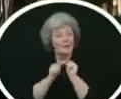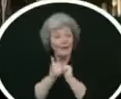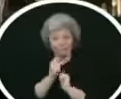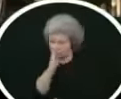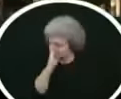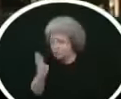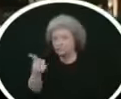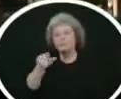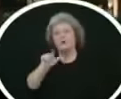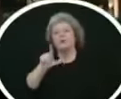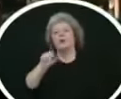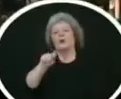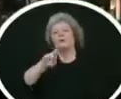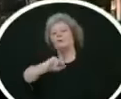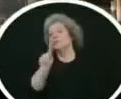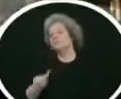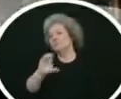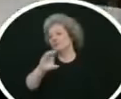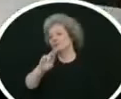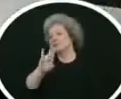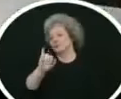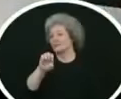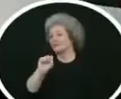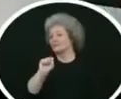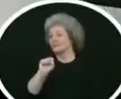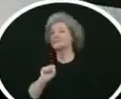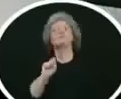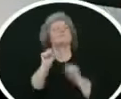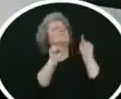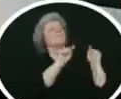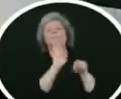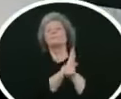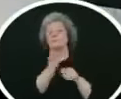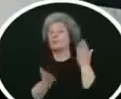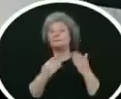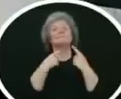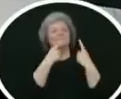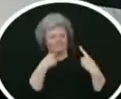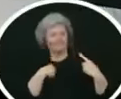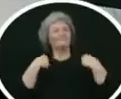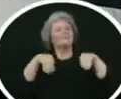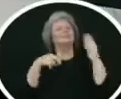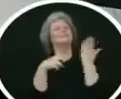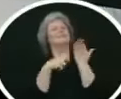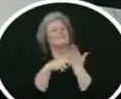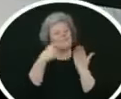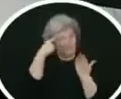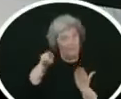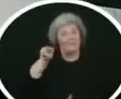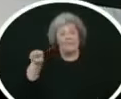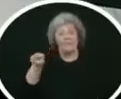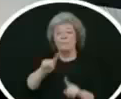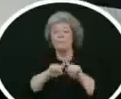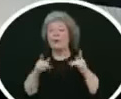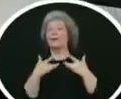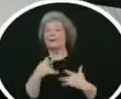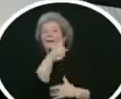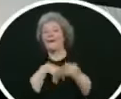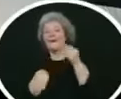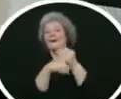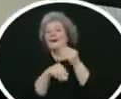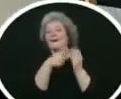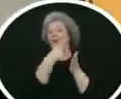ferry services may advertise a tour of the island but can't dock or disembark passengers there another fact to remember